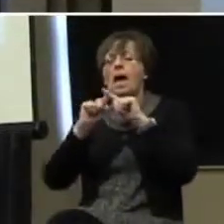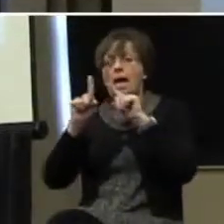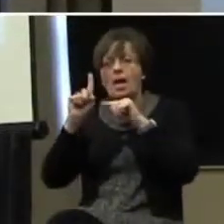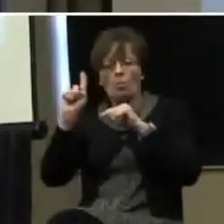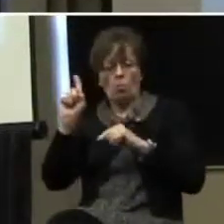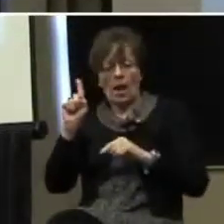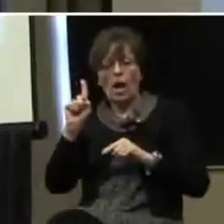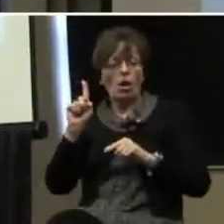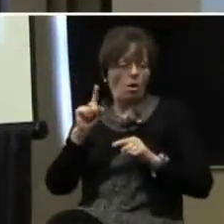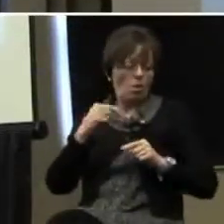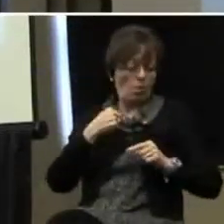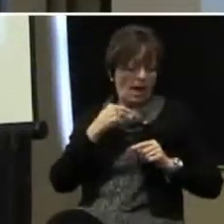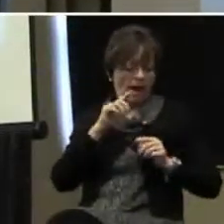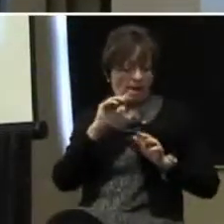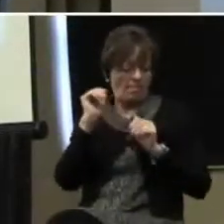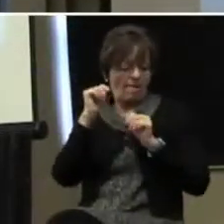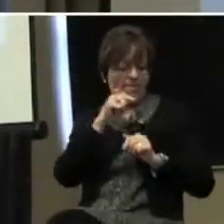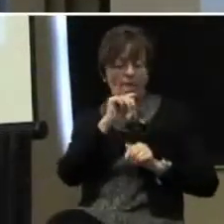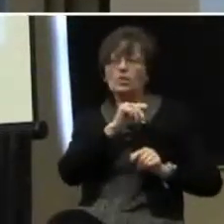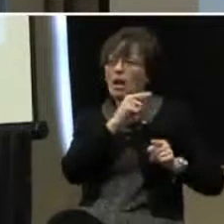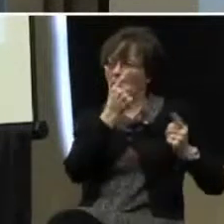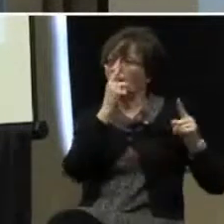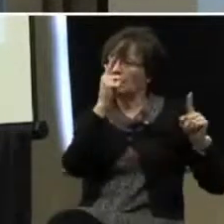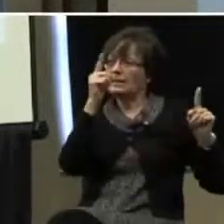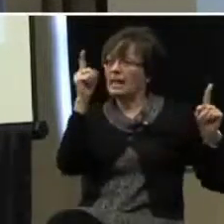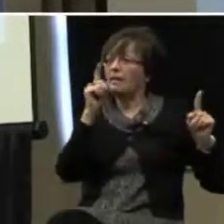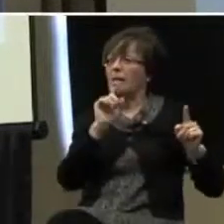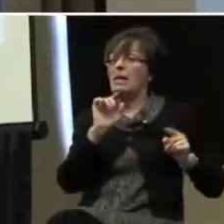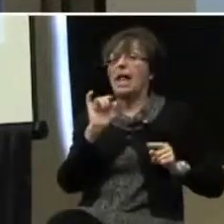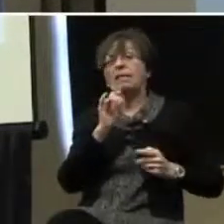successful. And maybe it was 5 minutes, 6 minutes.